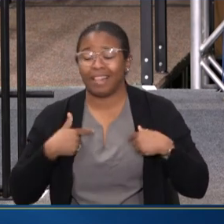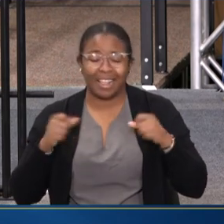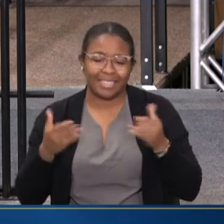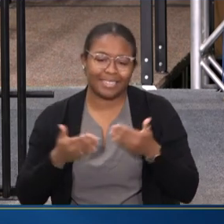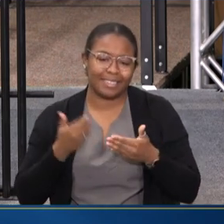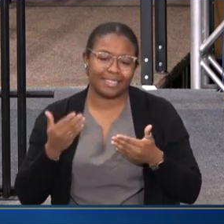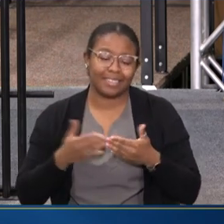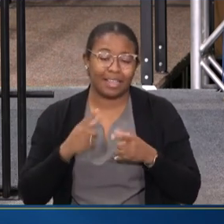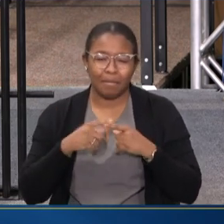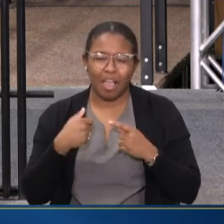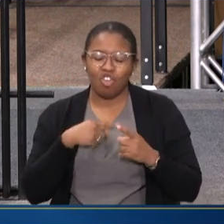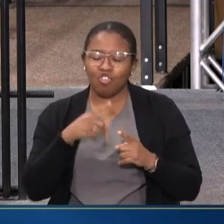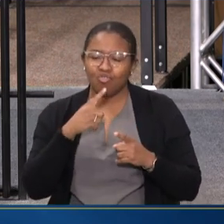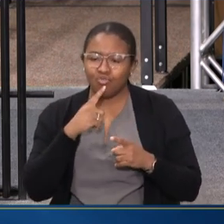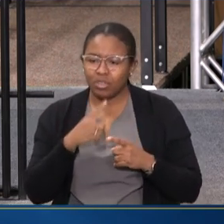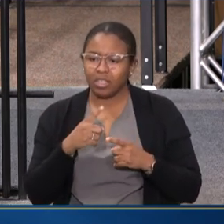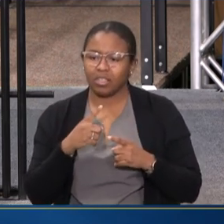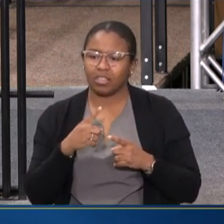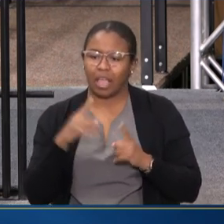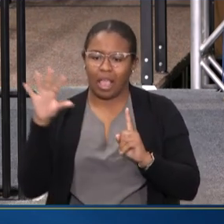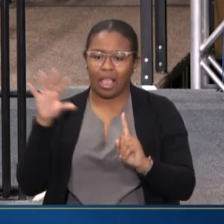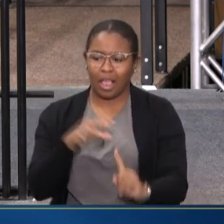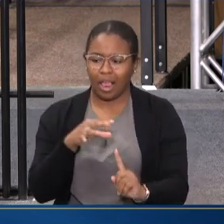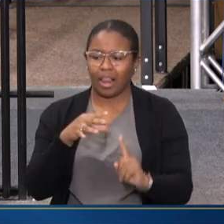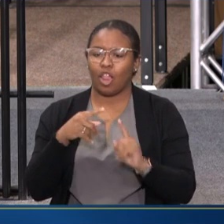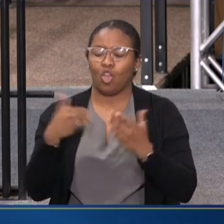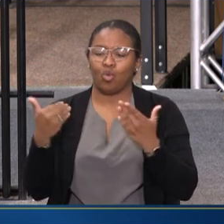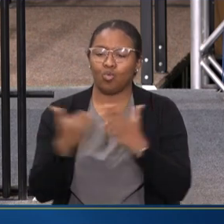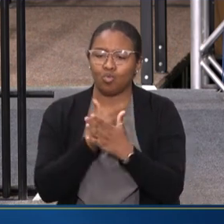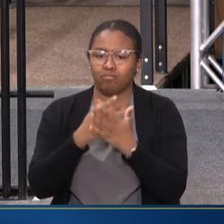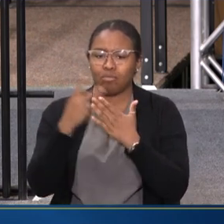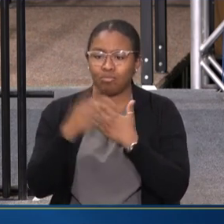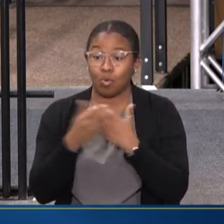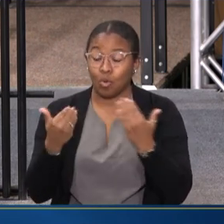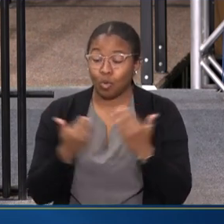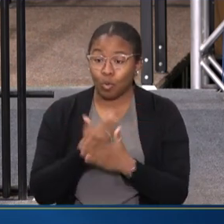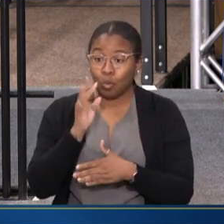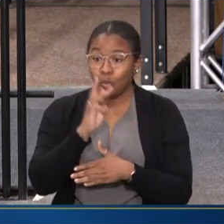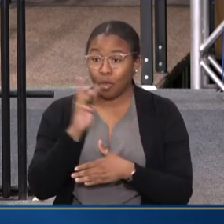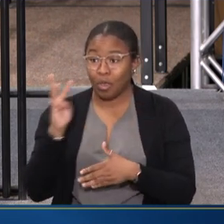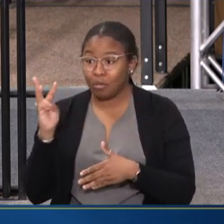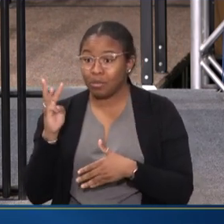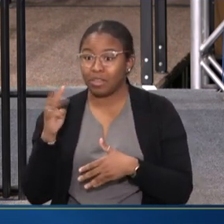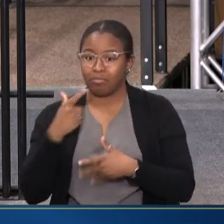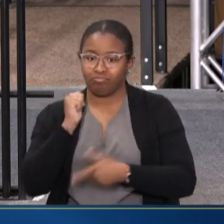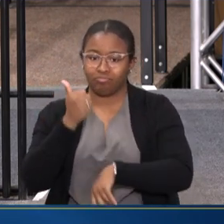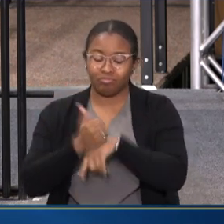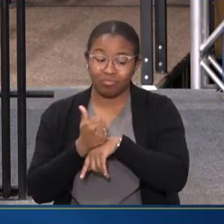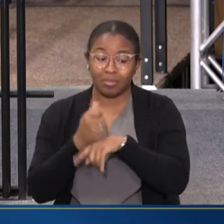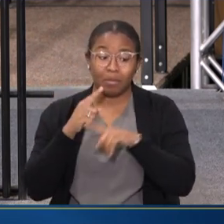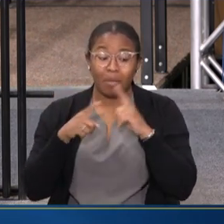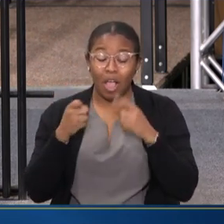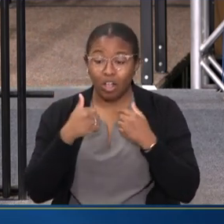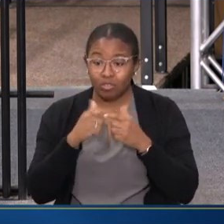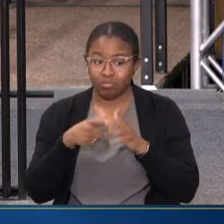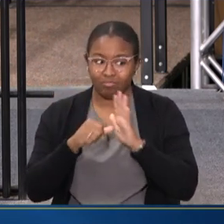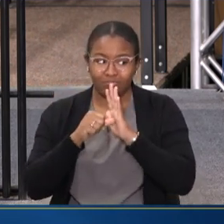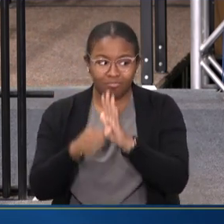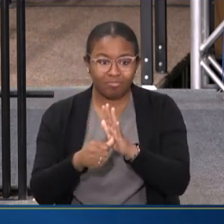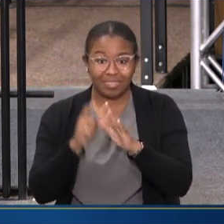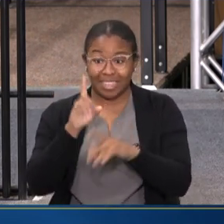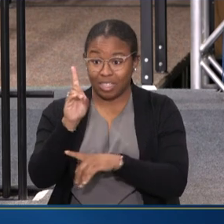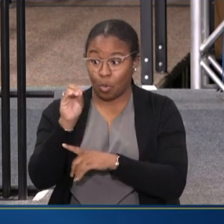POINT YOU TO THAT NEW INITIATIVE AND THE WEBSITE THAT WE'VE STOOD UP, BUT ALSO IMPRESS UPON YOU THAT